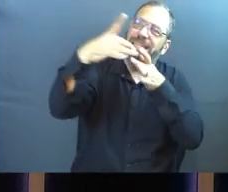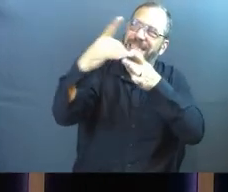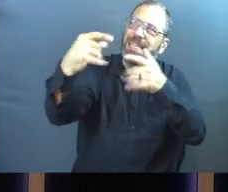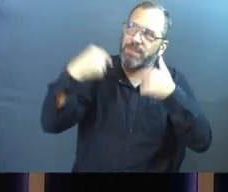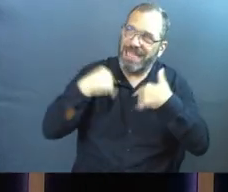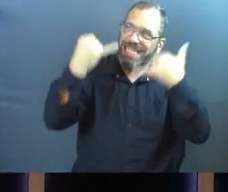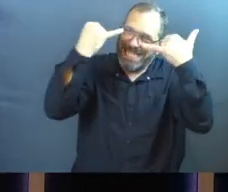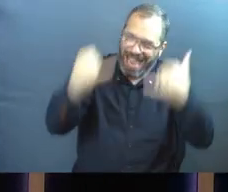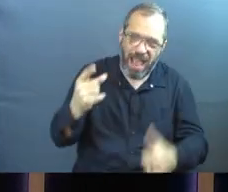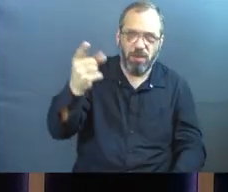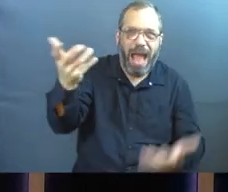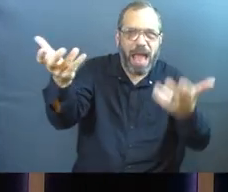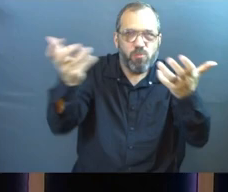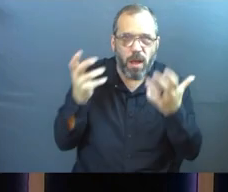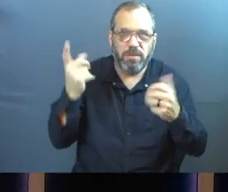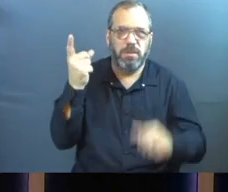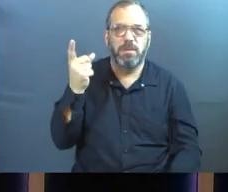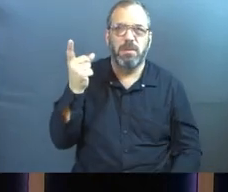him now.